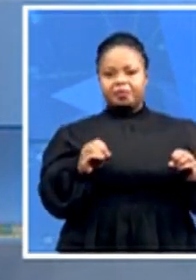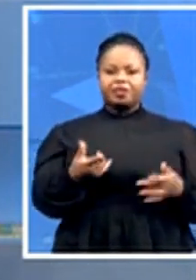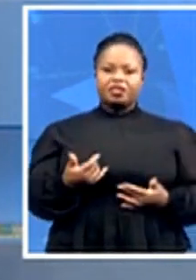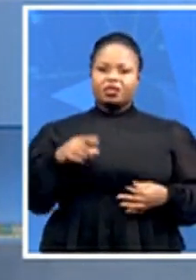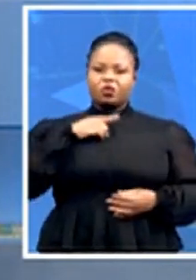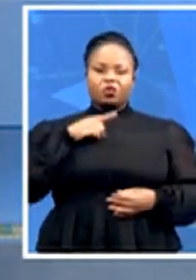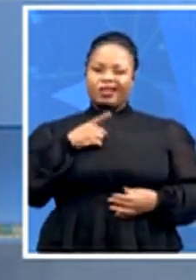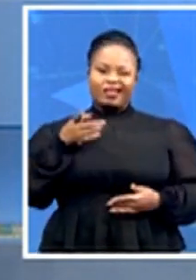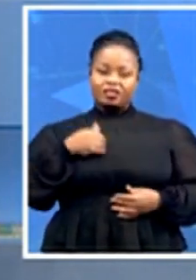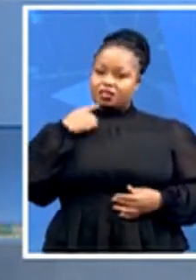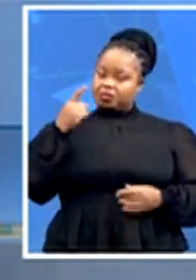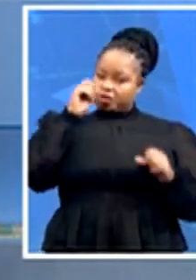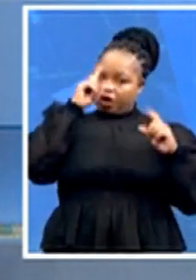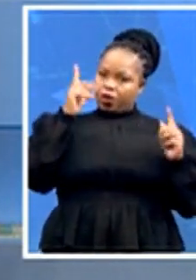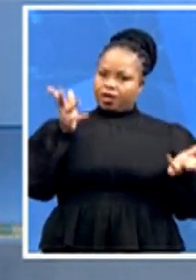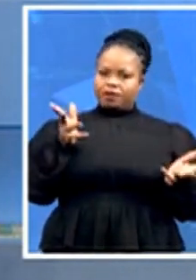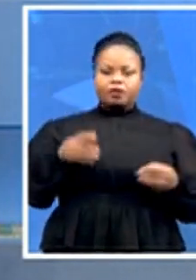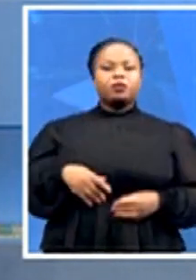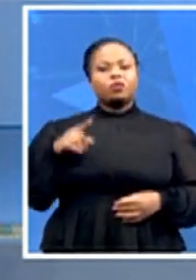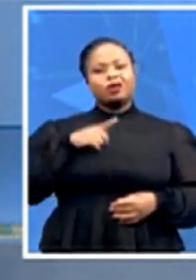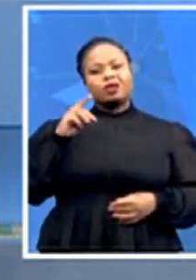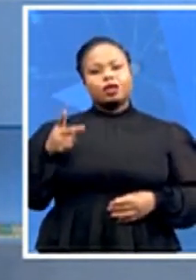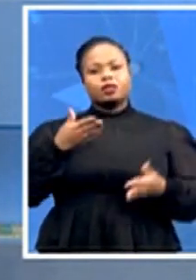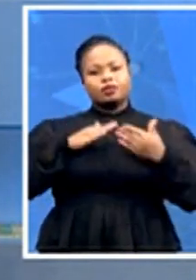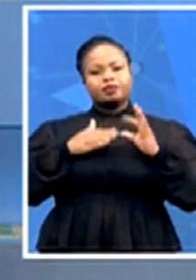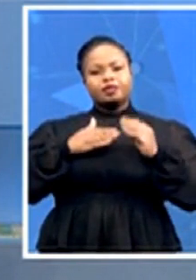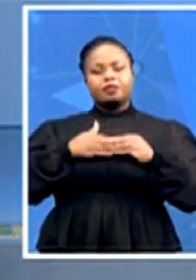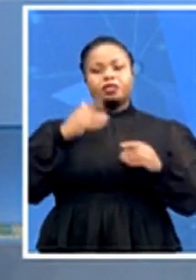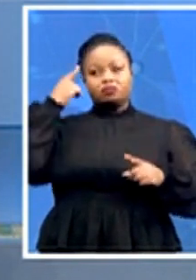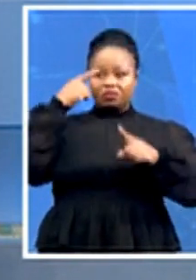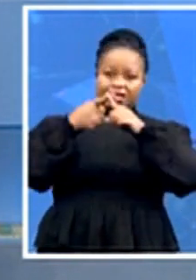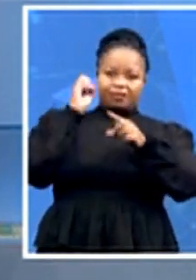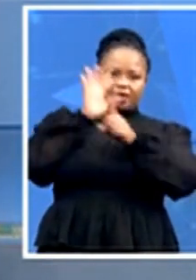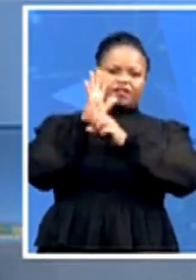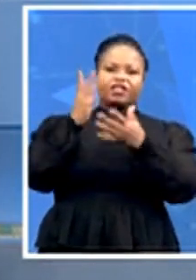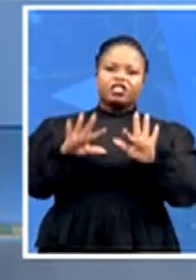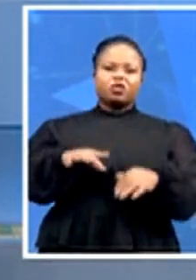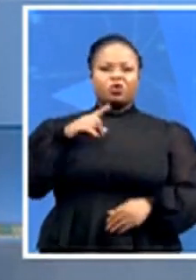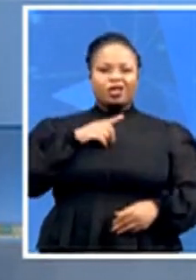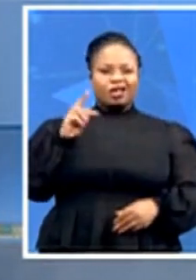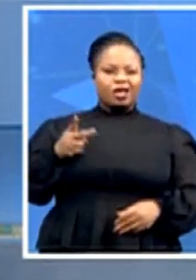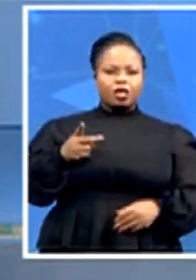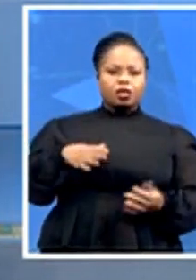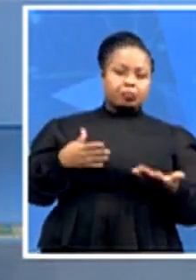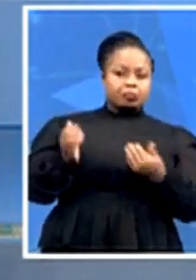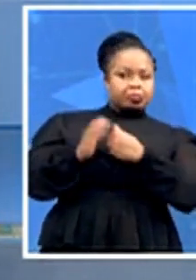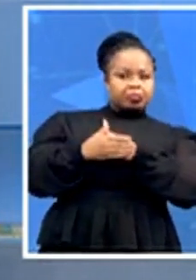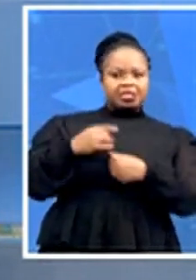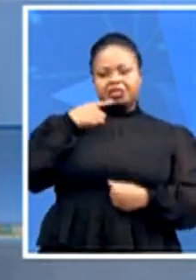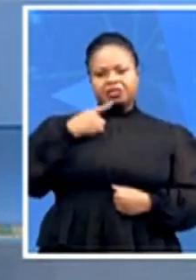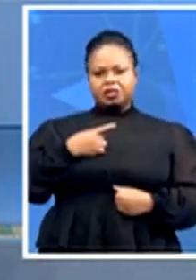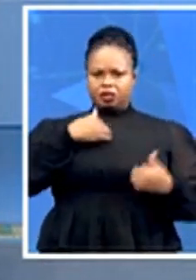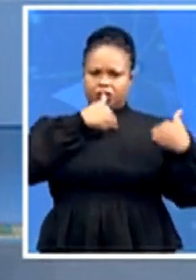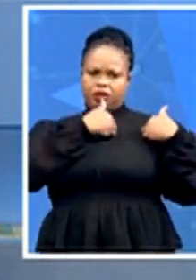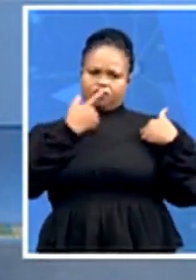residents who were allegedly targeted are in hiding, claiming it's for their safety. Zabilon Maine and Viret Journalist Mzuake